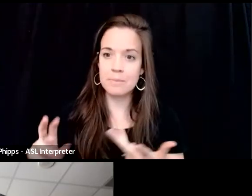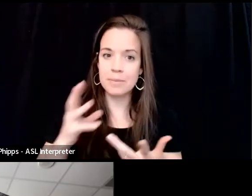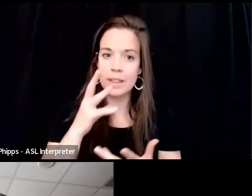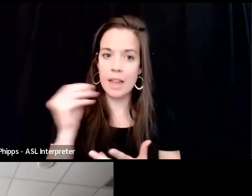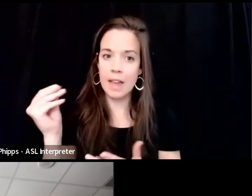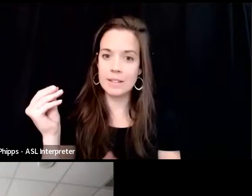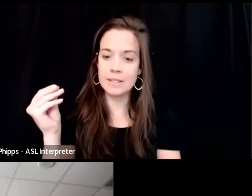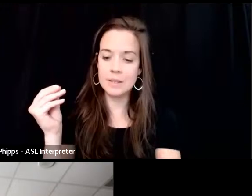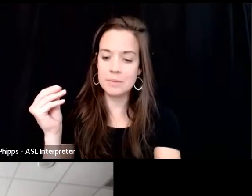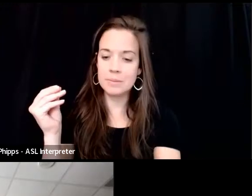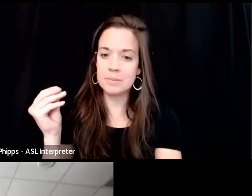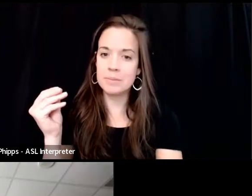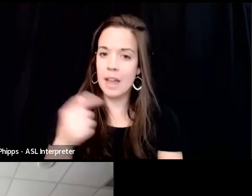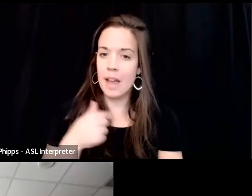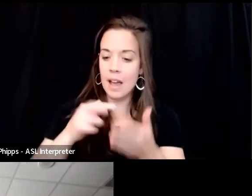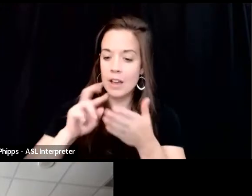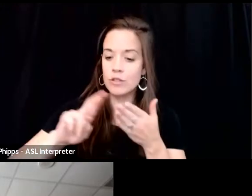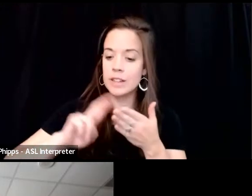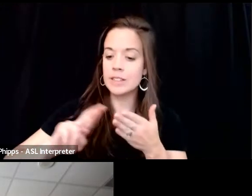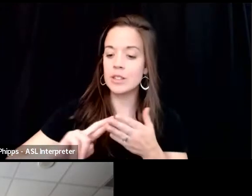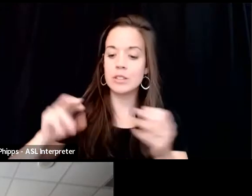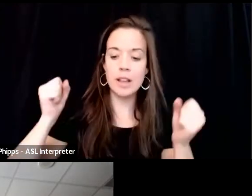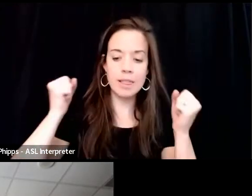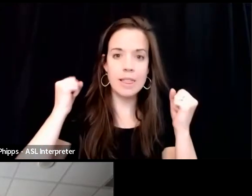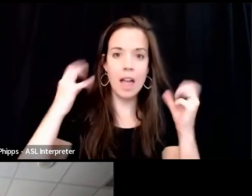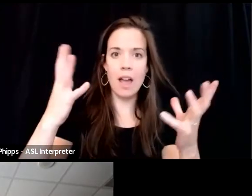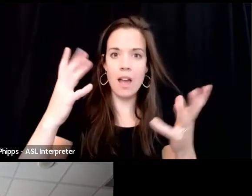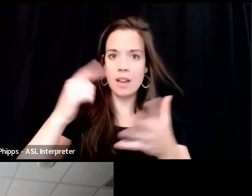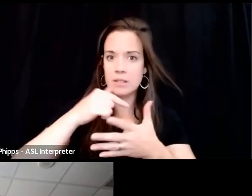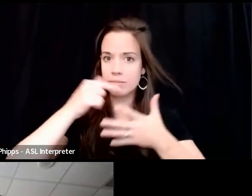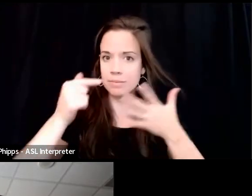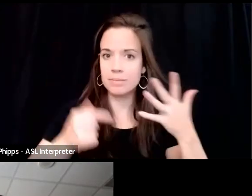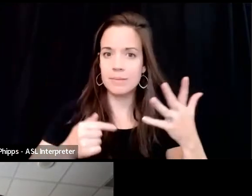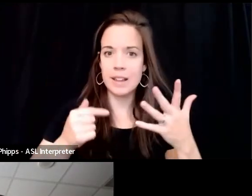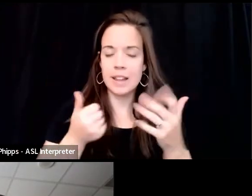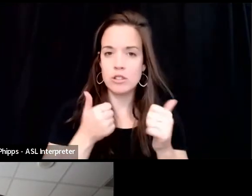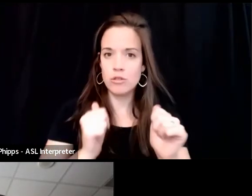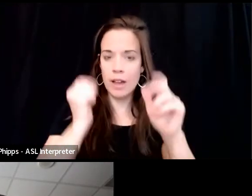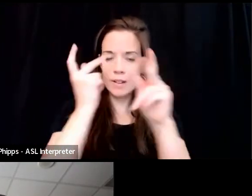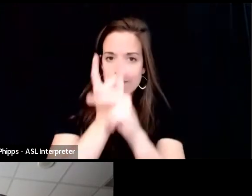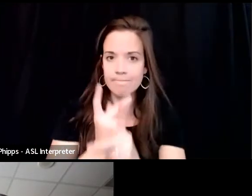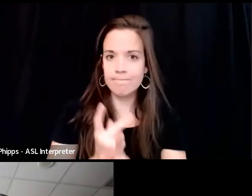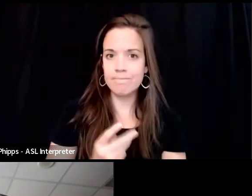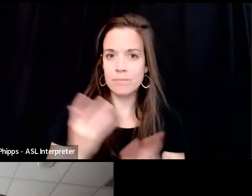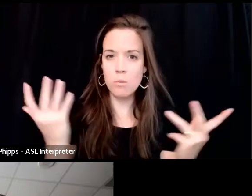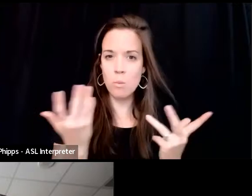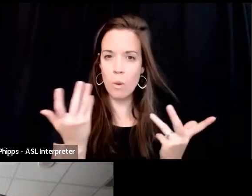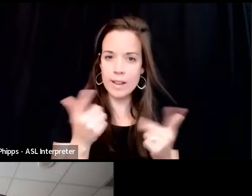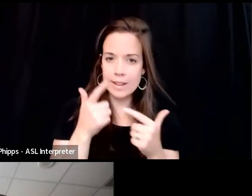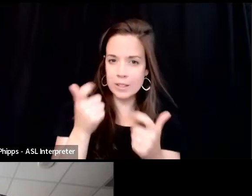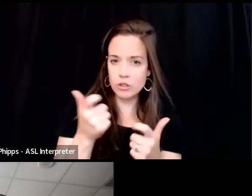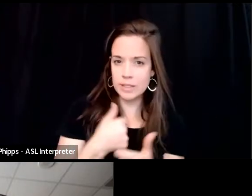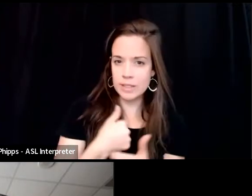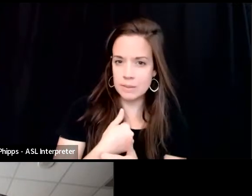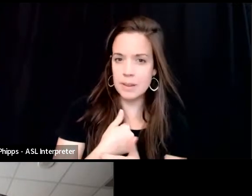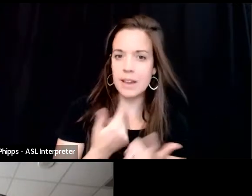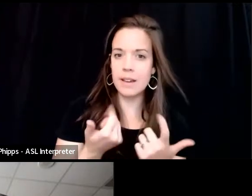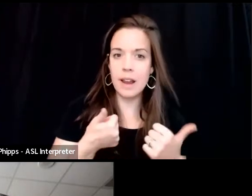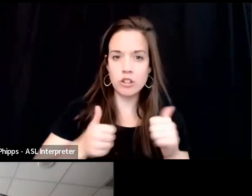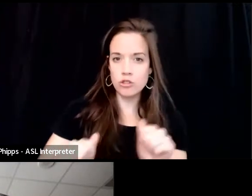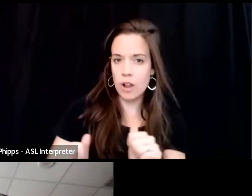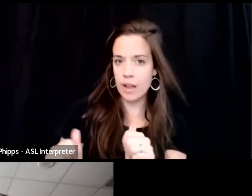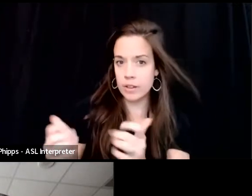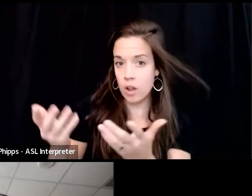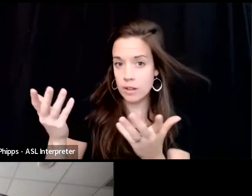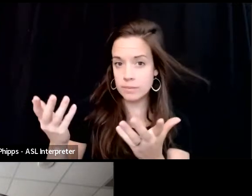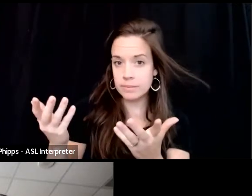I research, uh, a lot and I try to figure out what sort of interests me. And then I try it on. Um, a